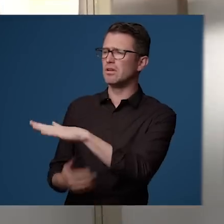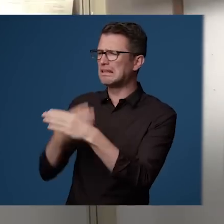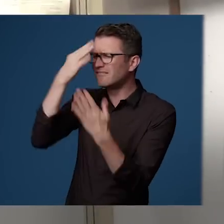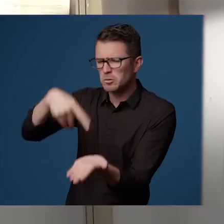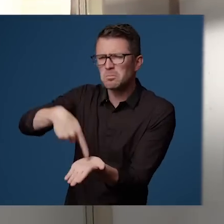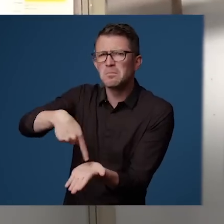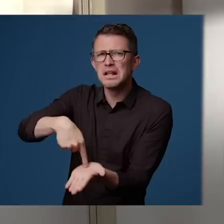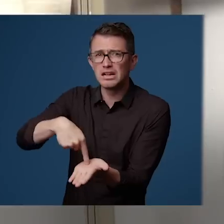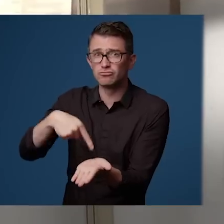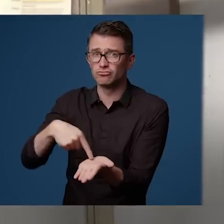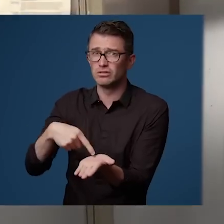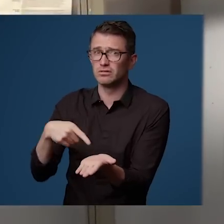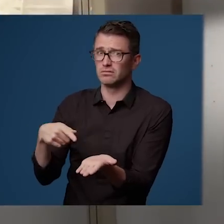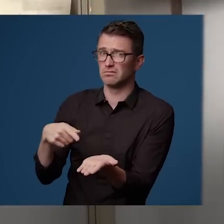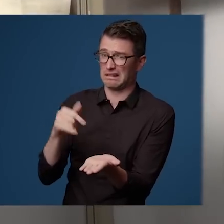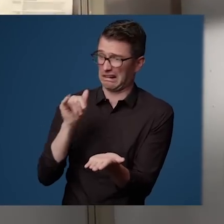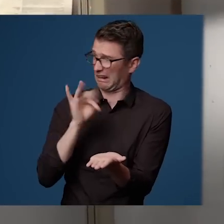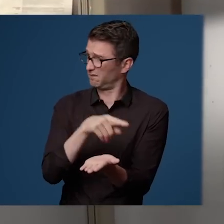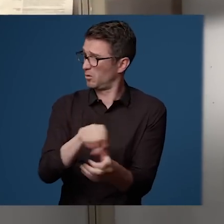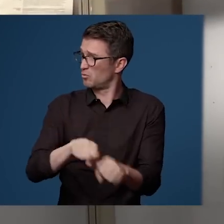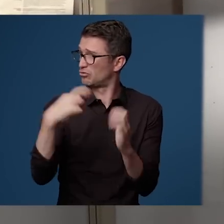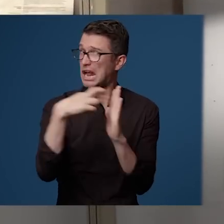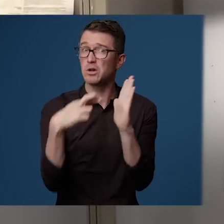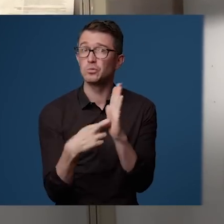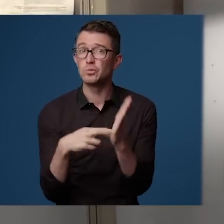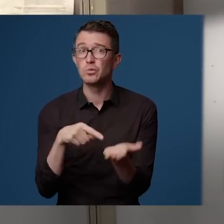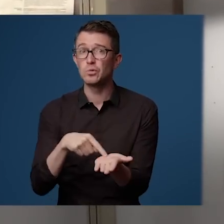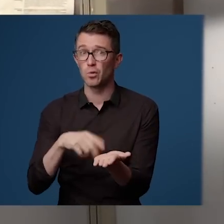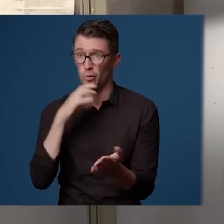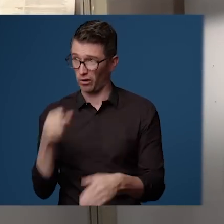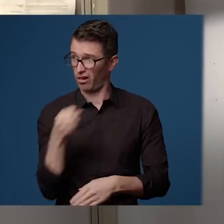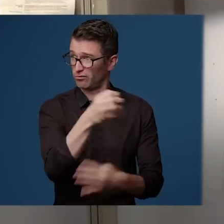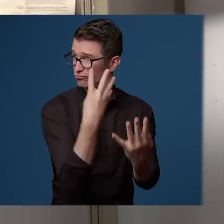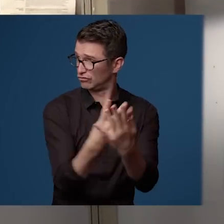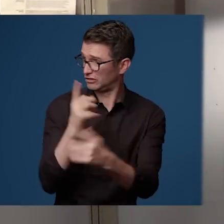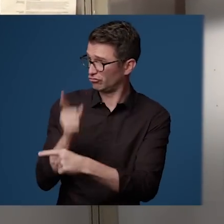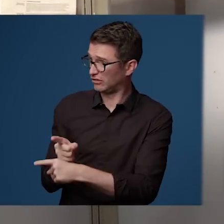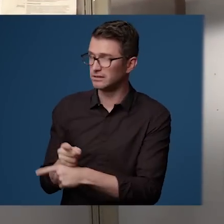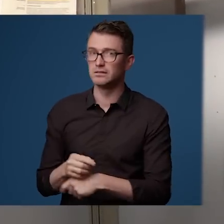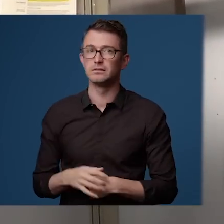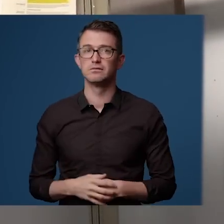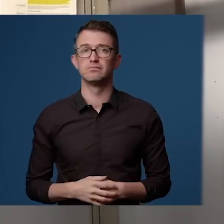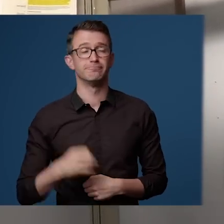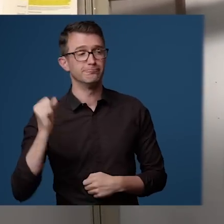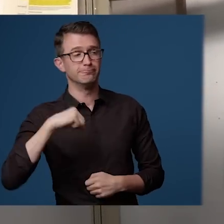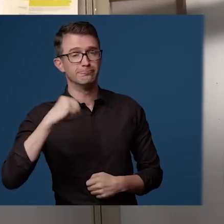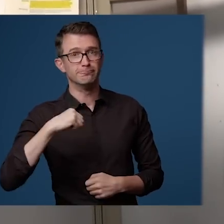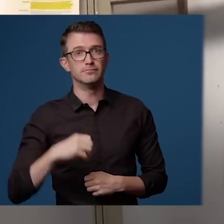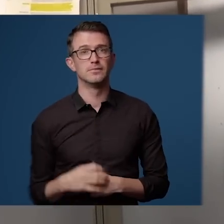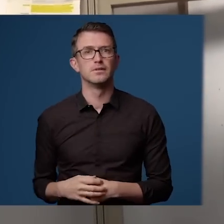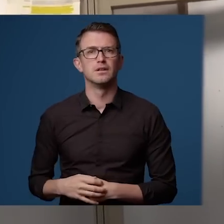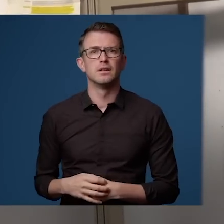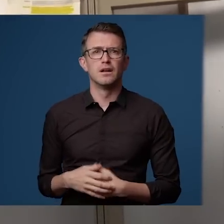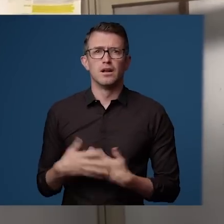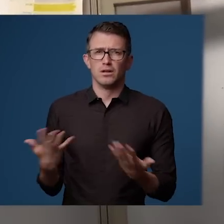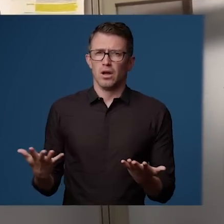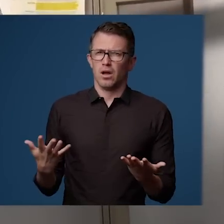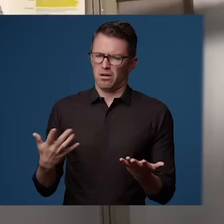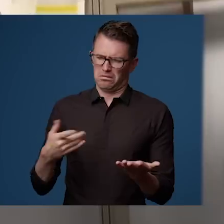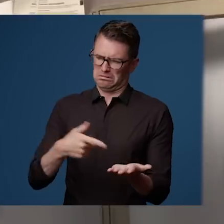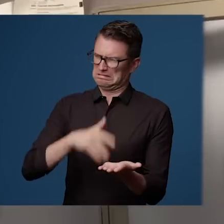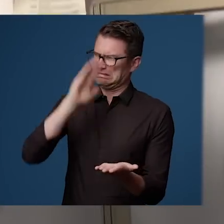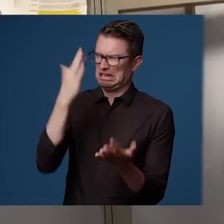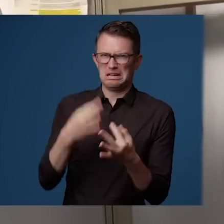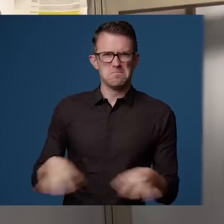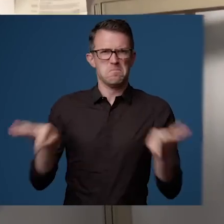But so the information here, like if he breaks the rules, he goes back to prison, right? Yes ma'am. So it feels